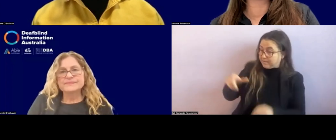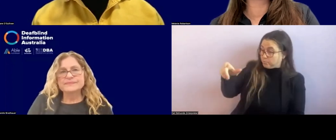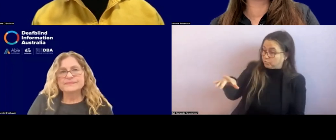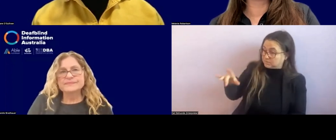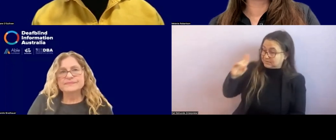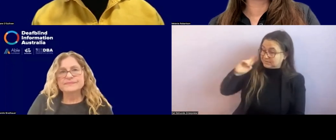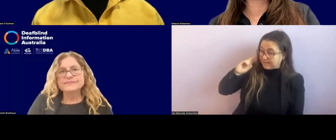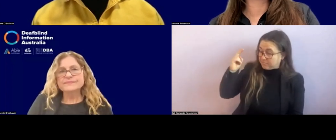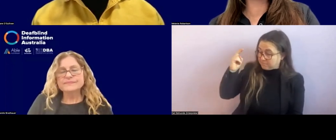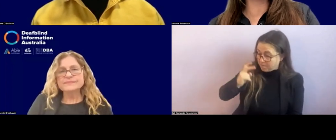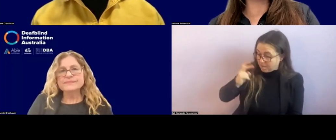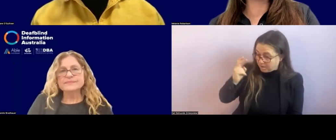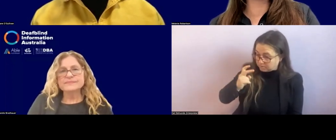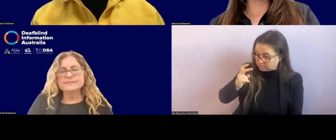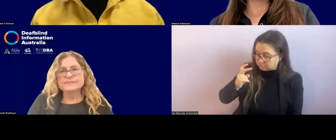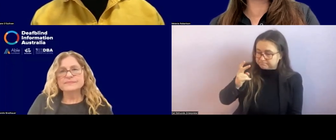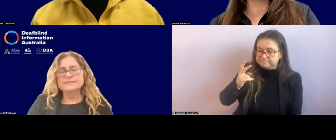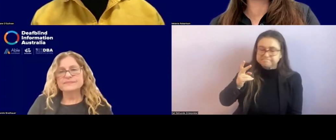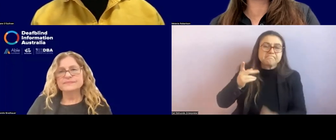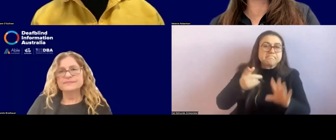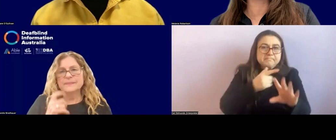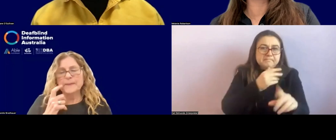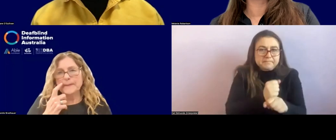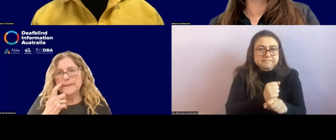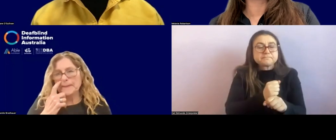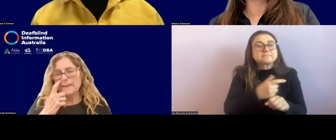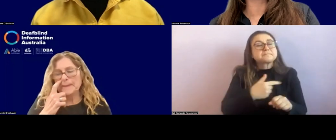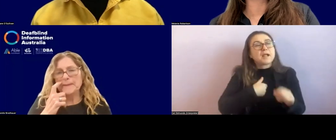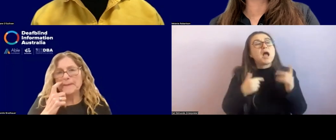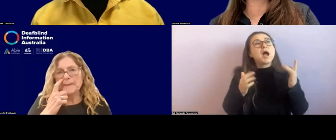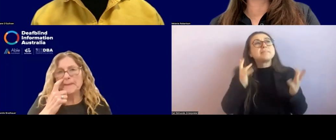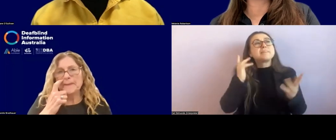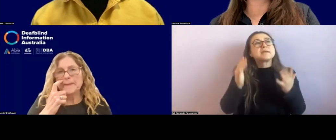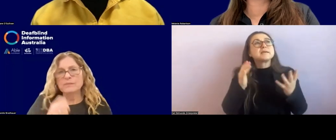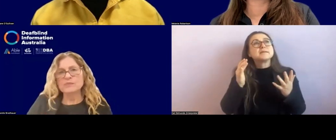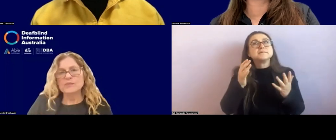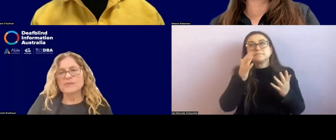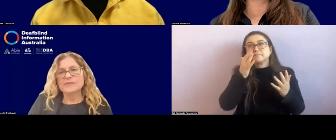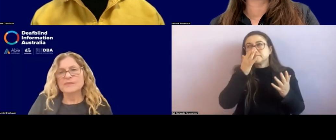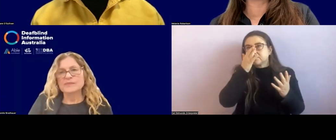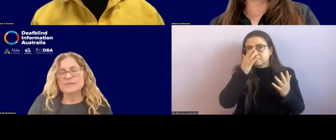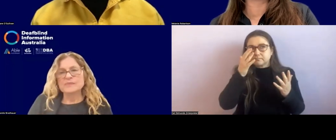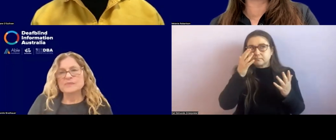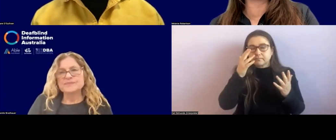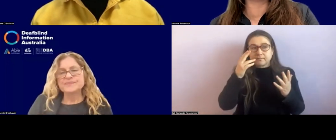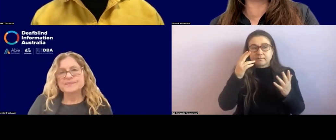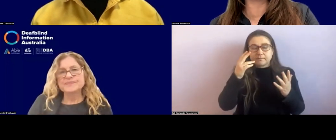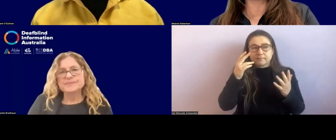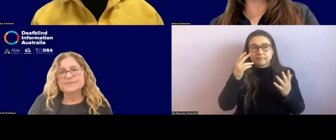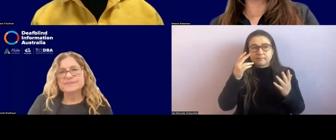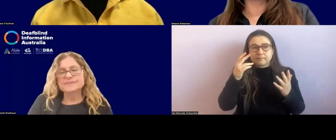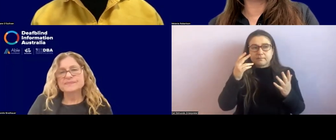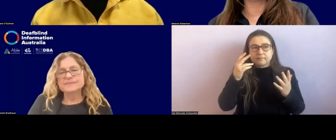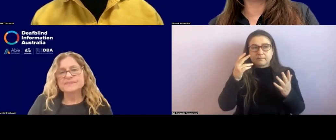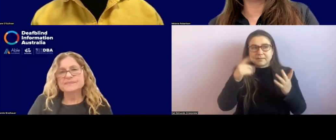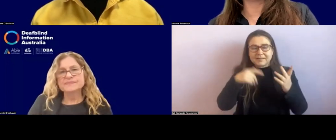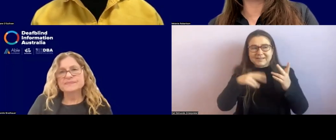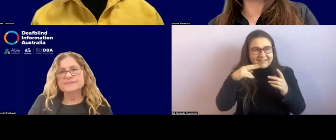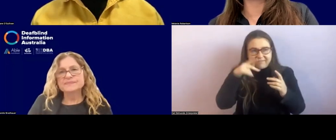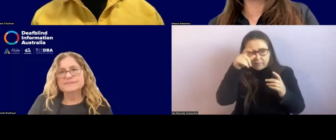blind? For example, I'm thinking that one does not touch a deaf person when they can't hear you.